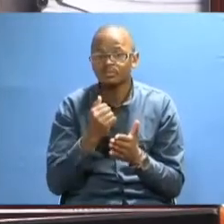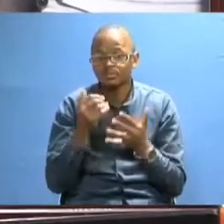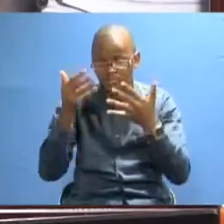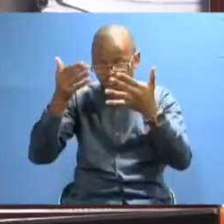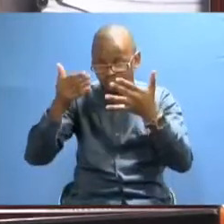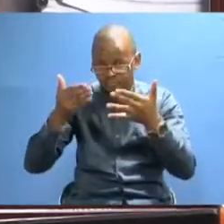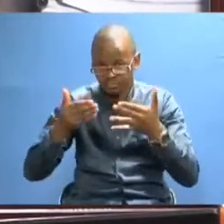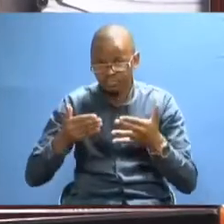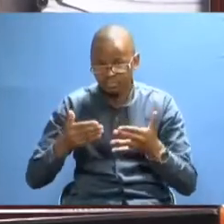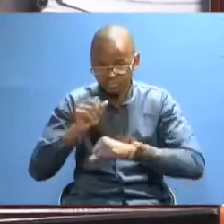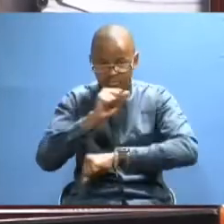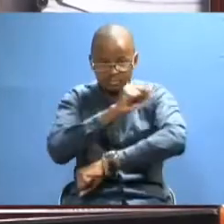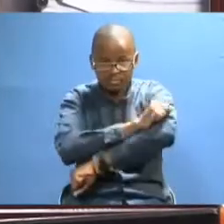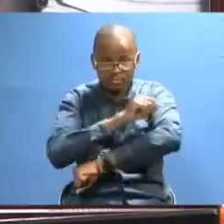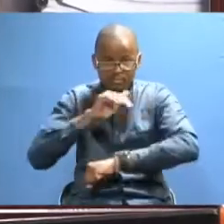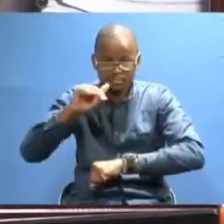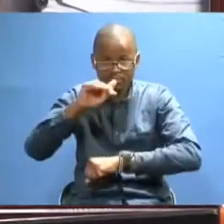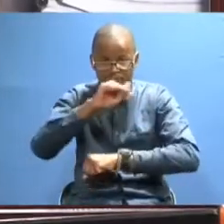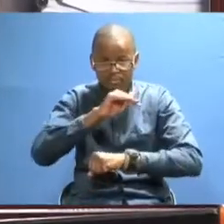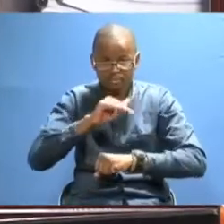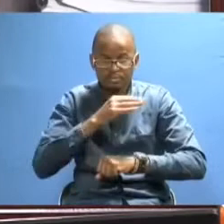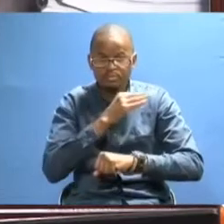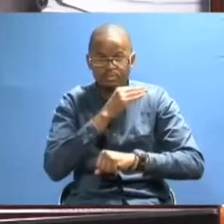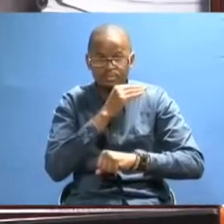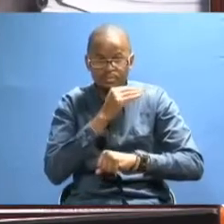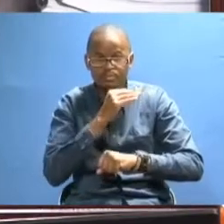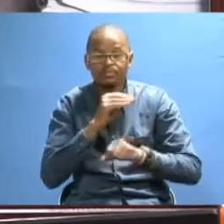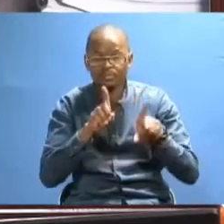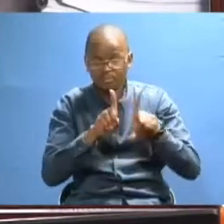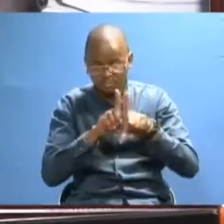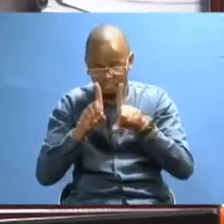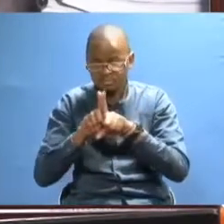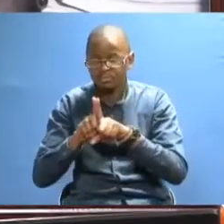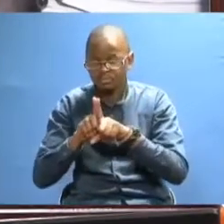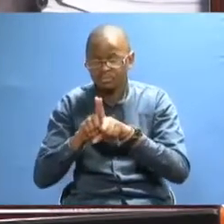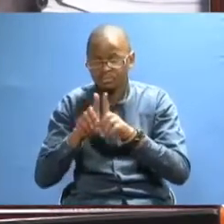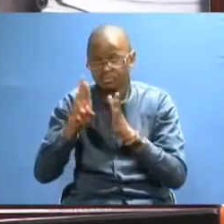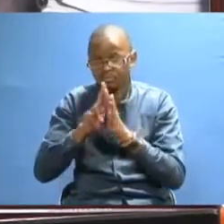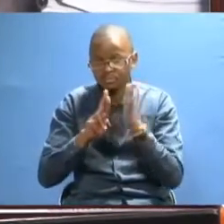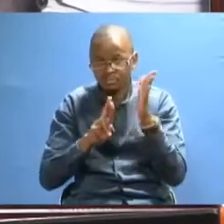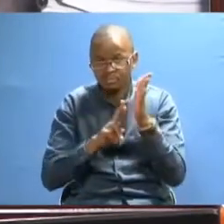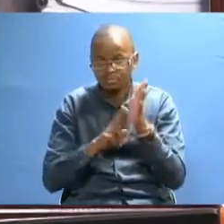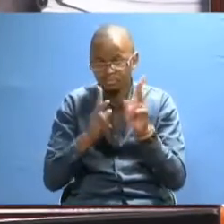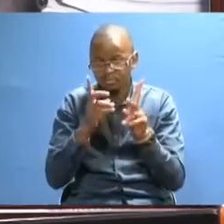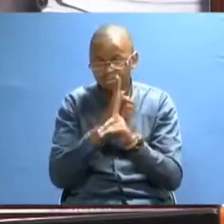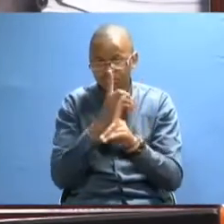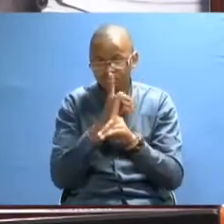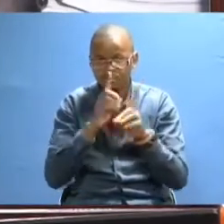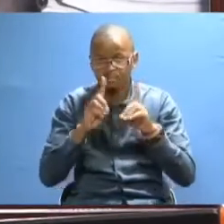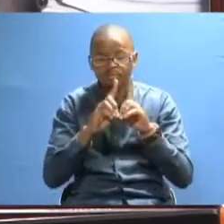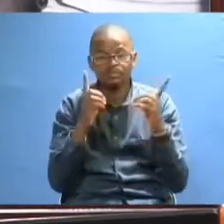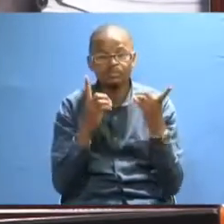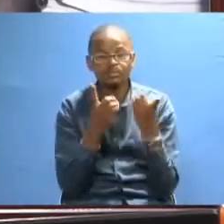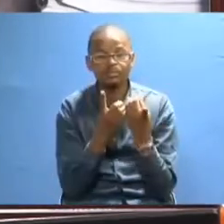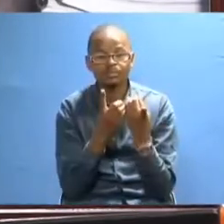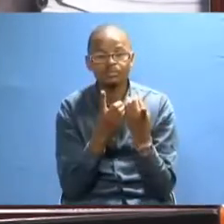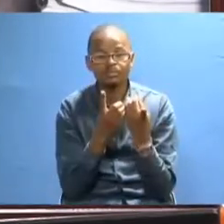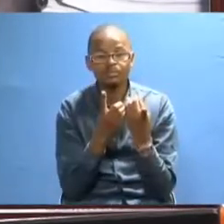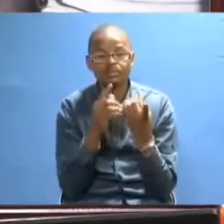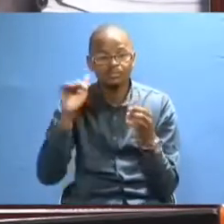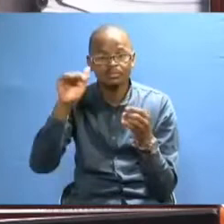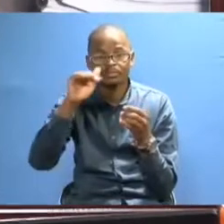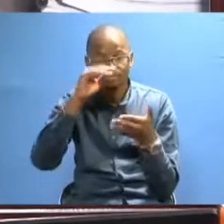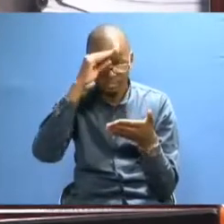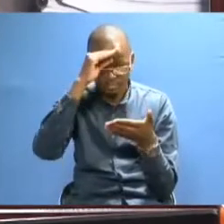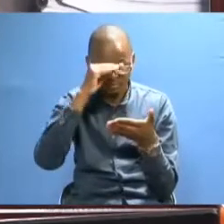greatly welcome you to the School of Environmental Studies, and as you register in the various departments, in the